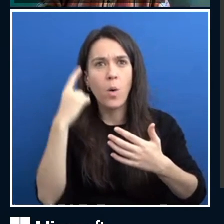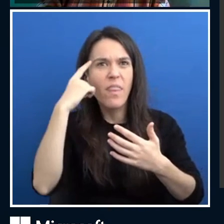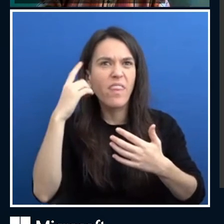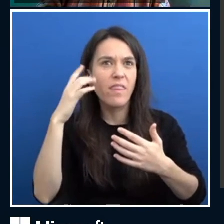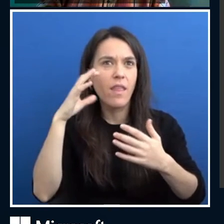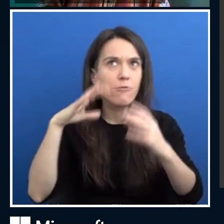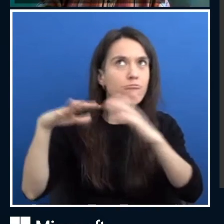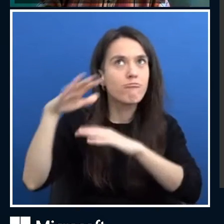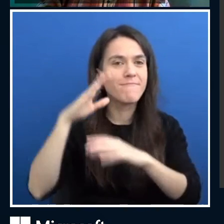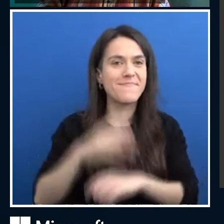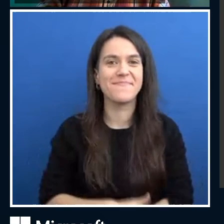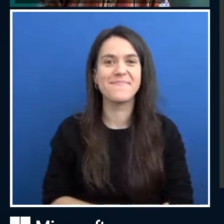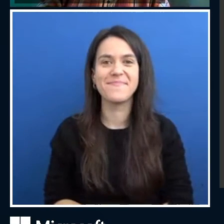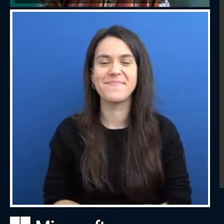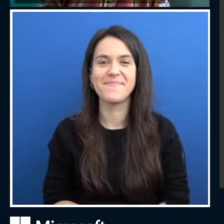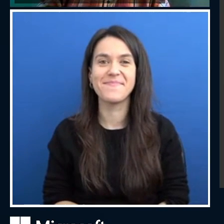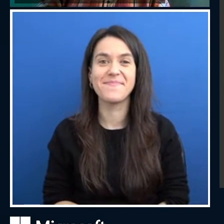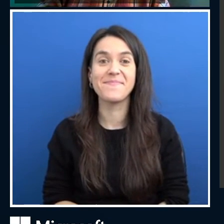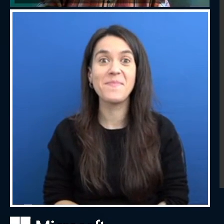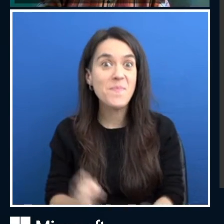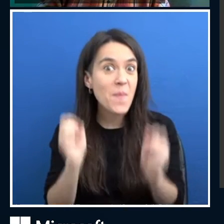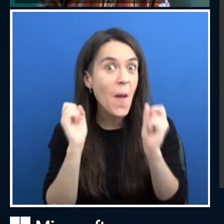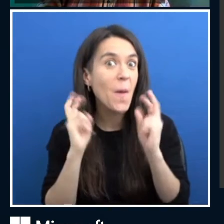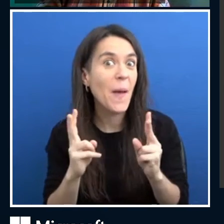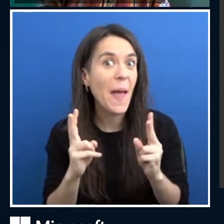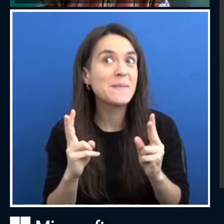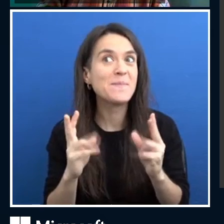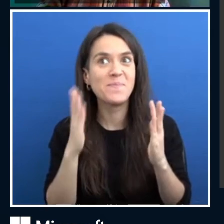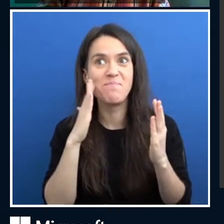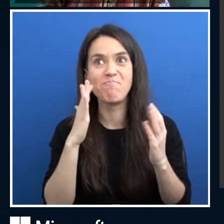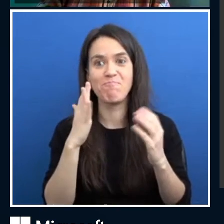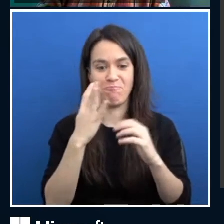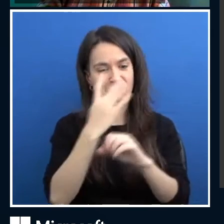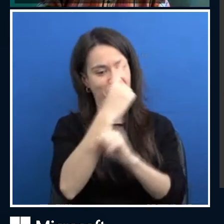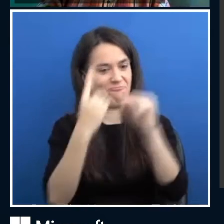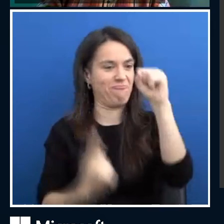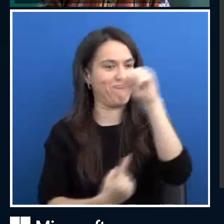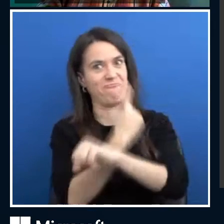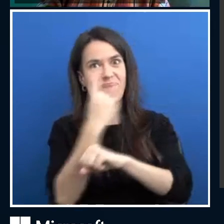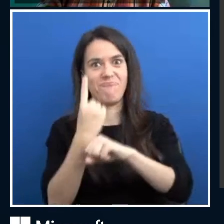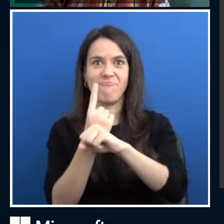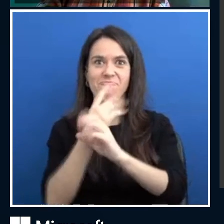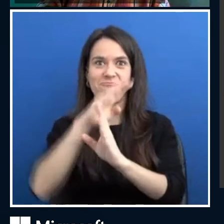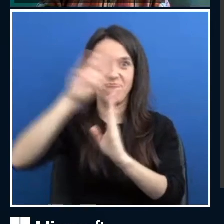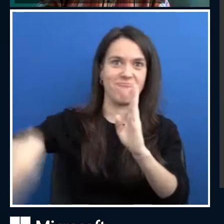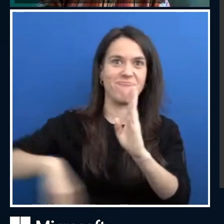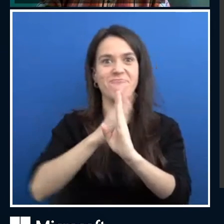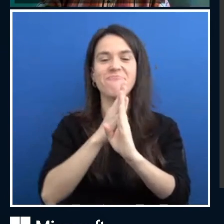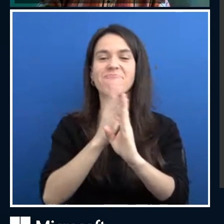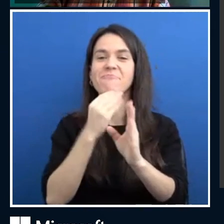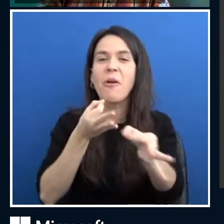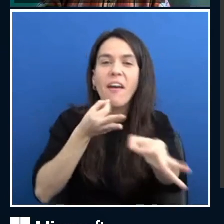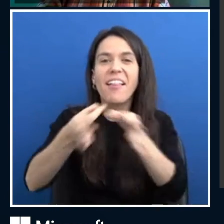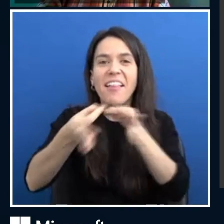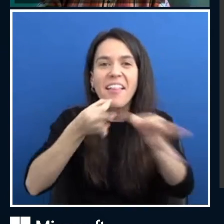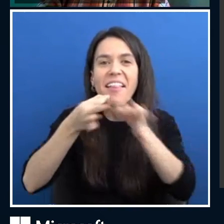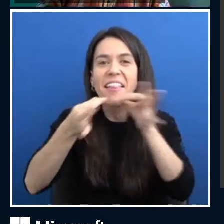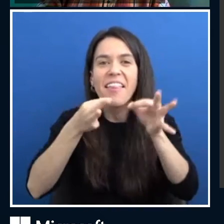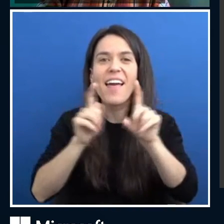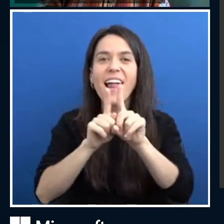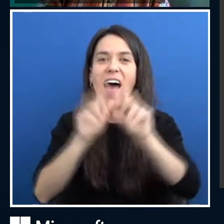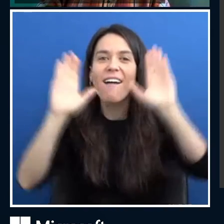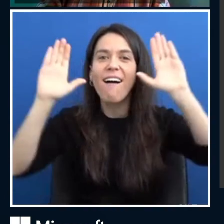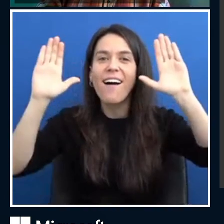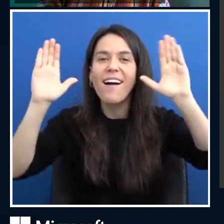Okay. So, um, we are at the end of our session. So we've spent a little bit of time covering kind of all the different areas,